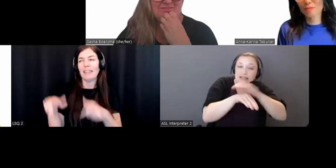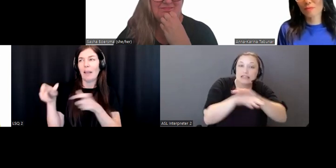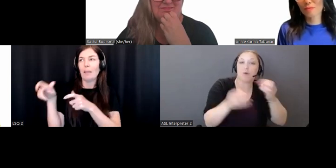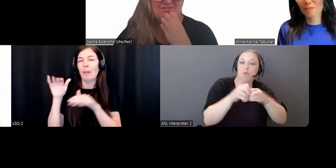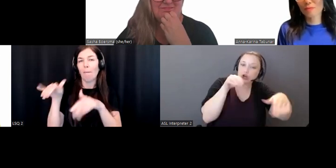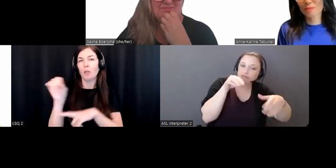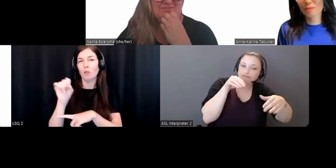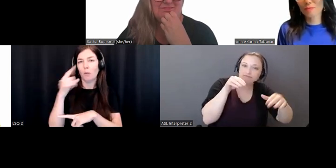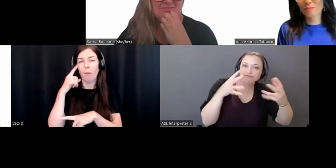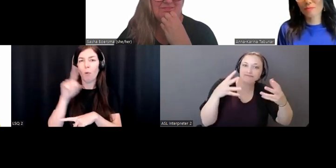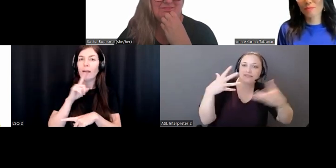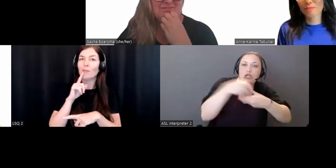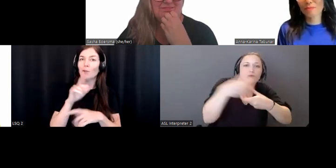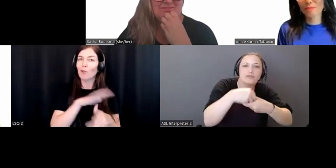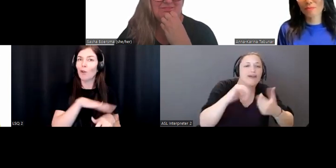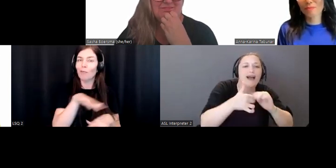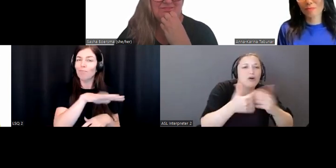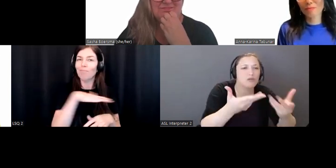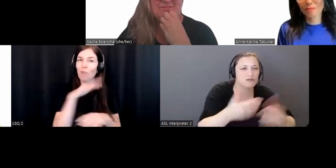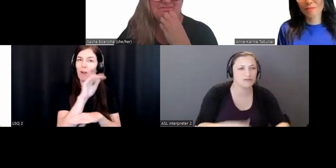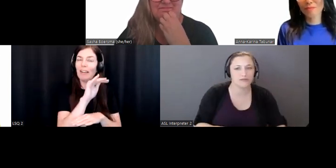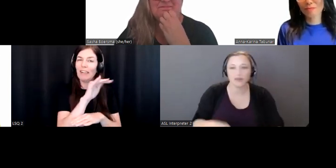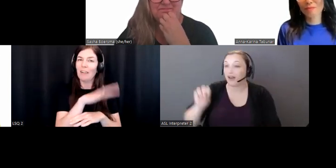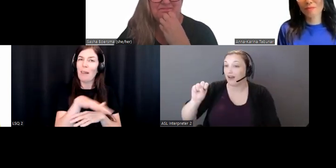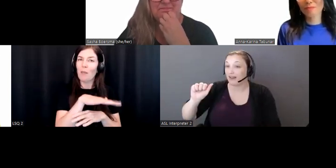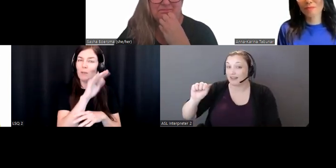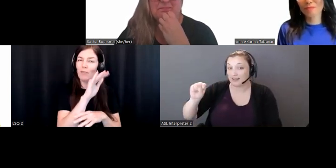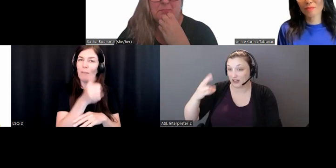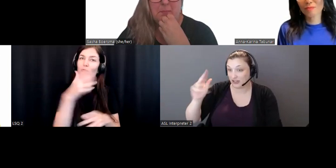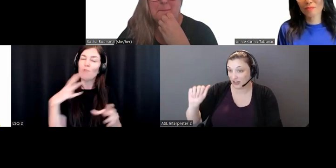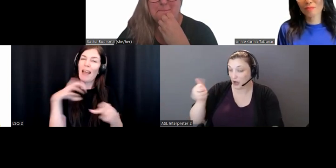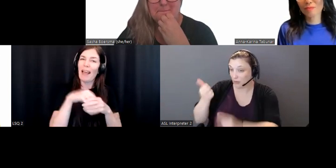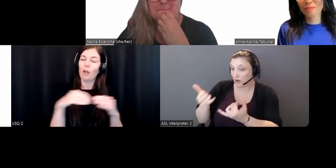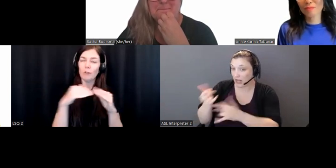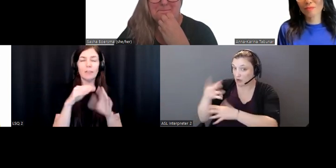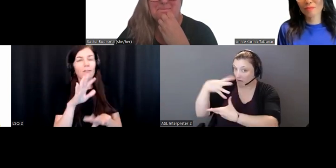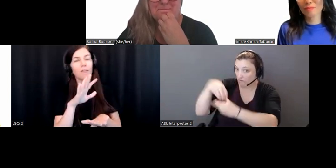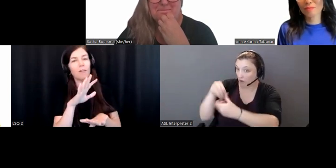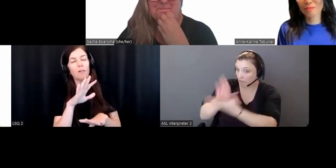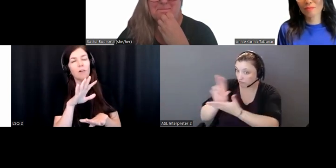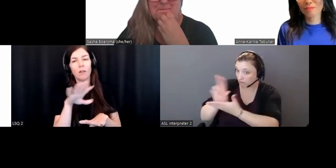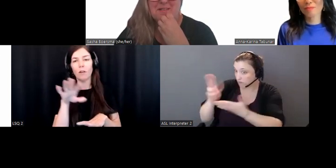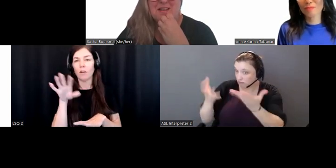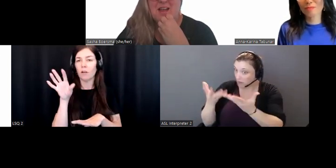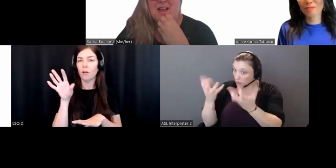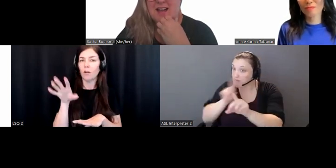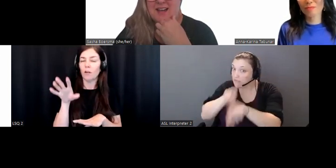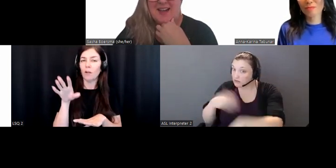Sasha, can I ask you, because you're in post-secondary and you are in that industry, maybe you'd like to answer that.